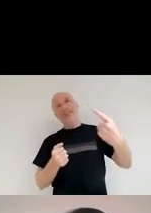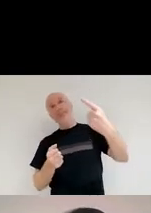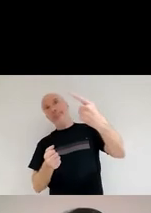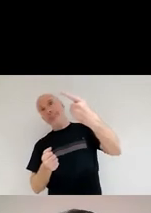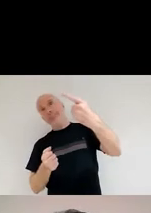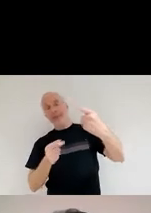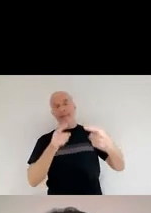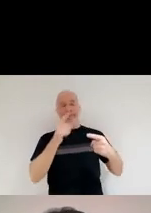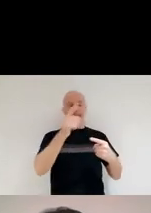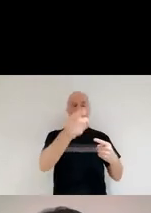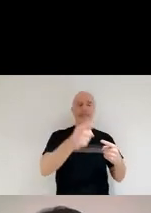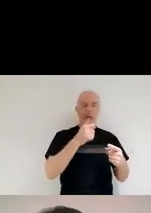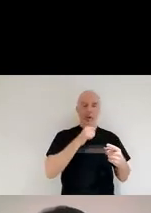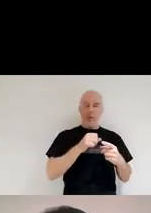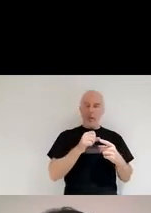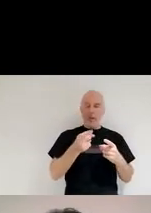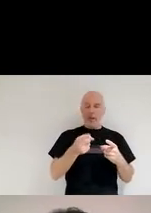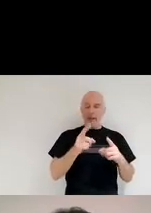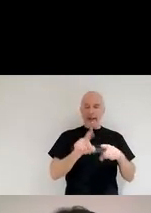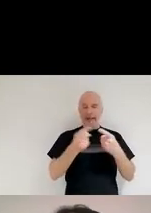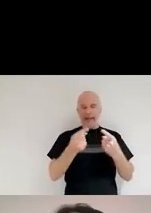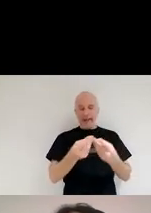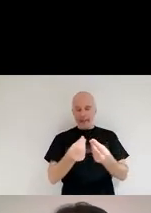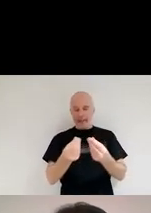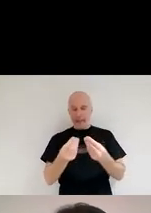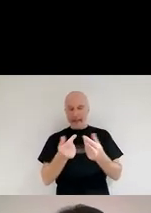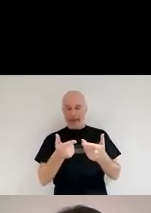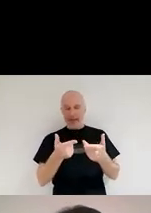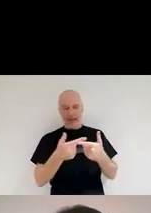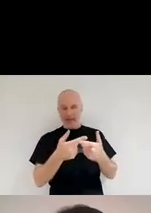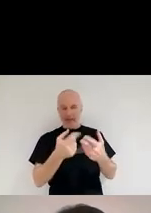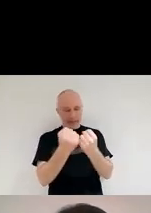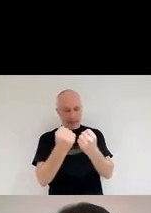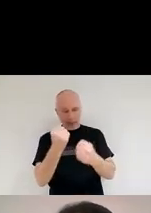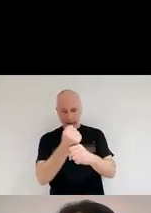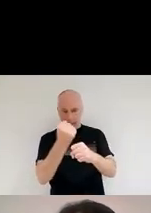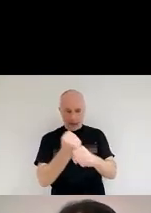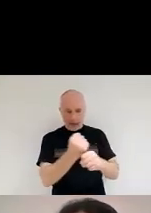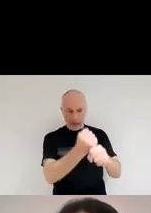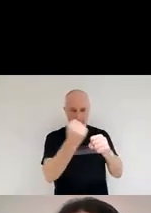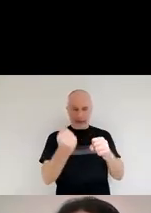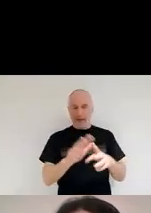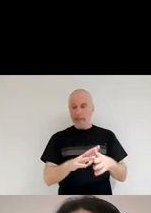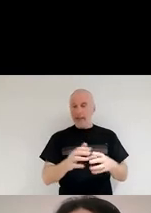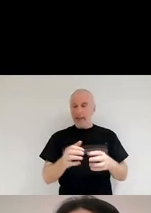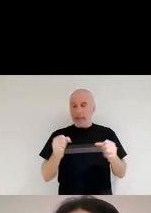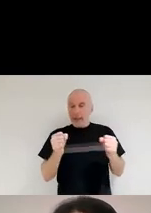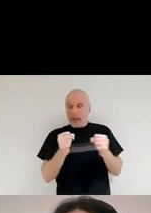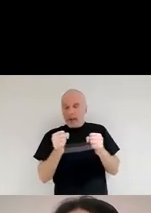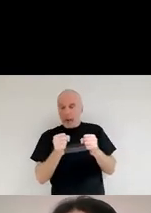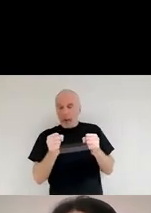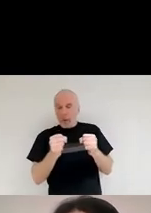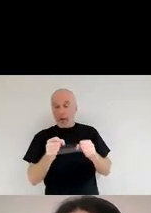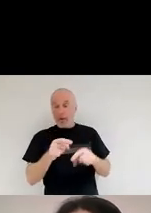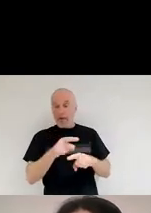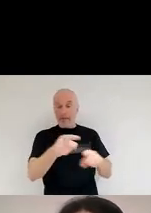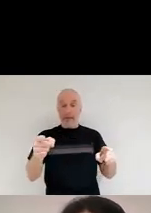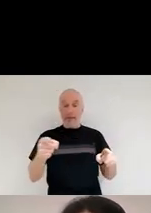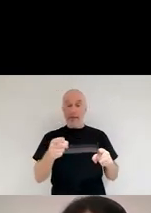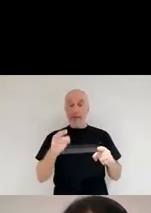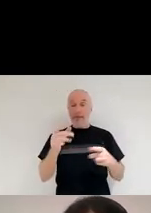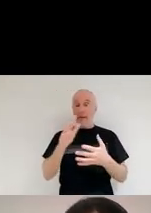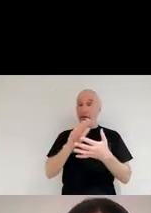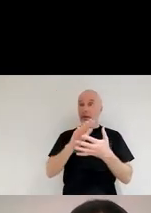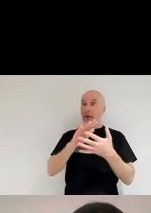cooler so that they emitted a different frequency, and then all the infrared we detect is actually from the